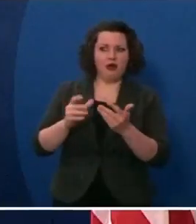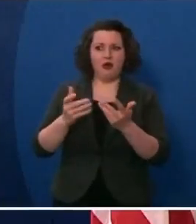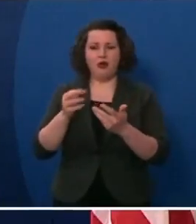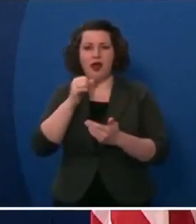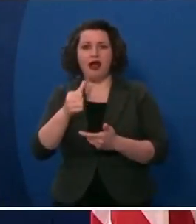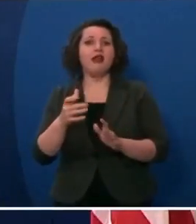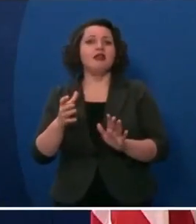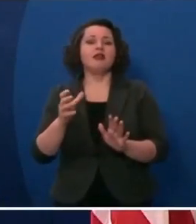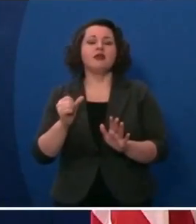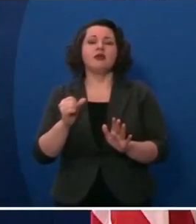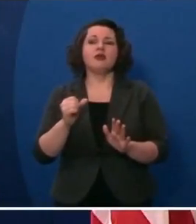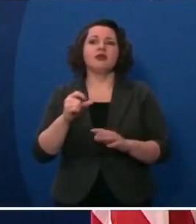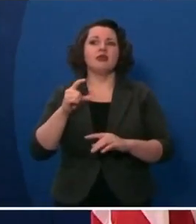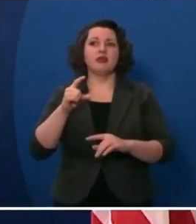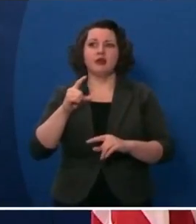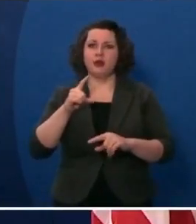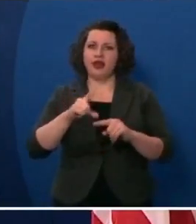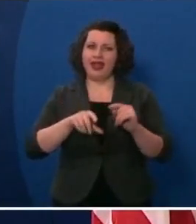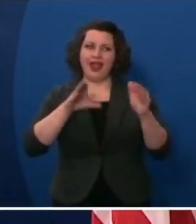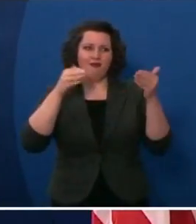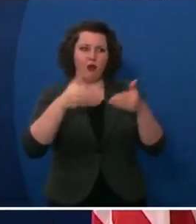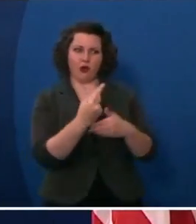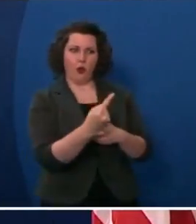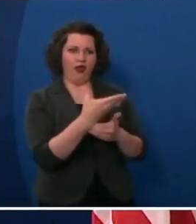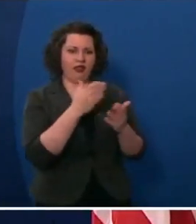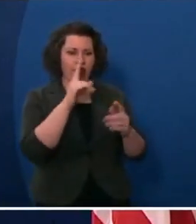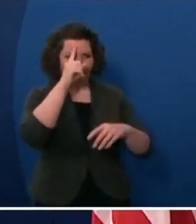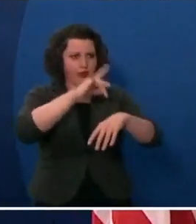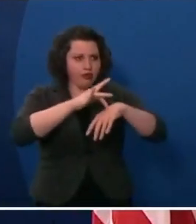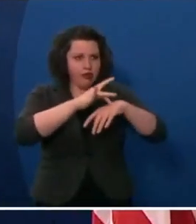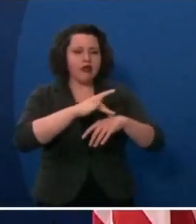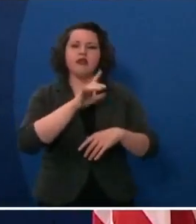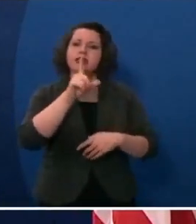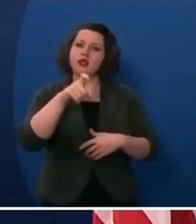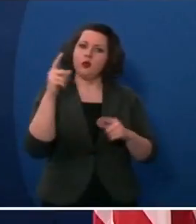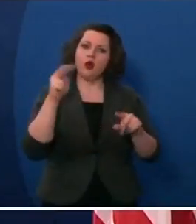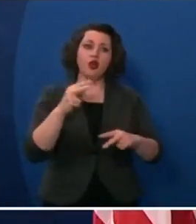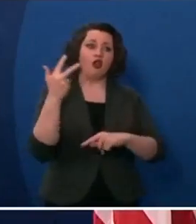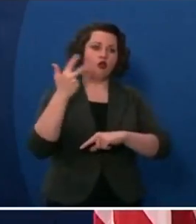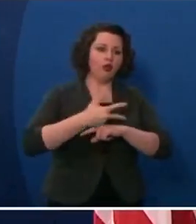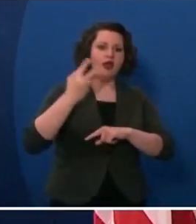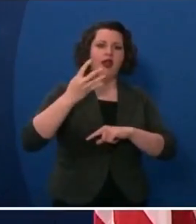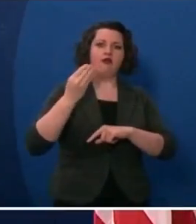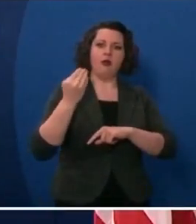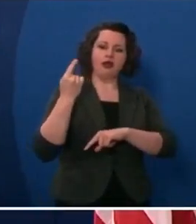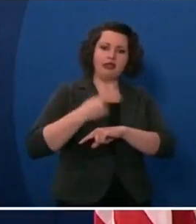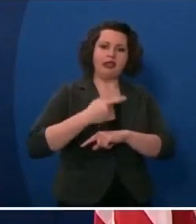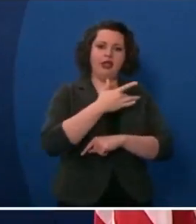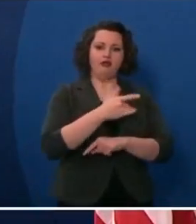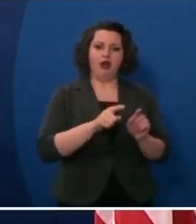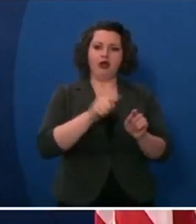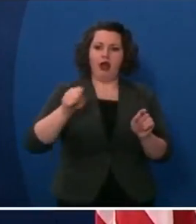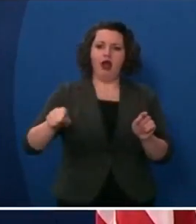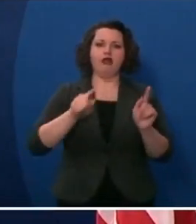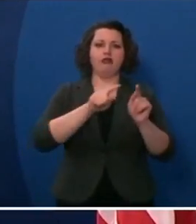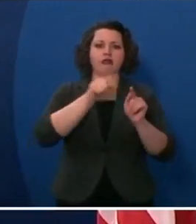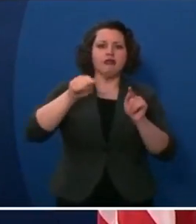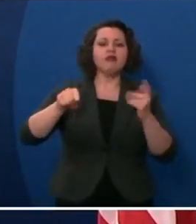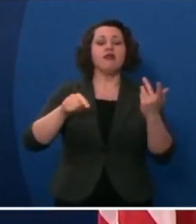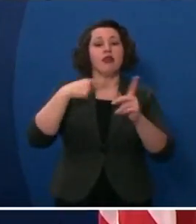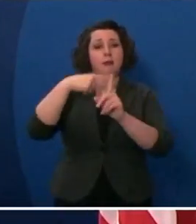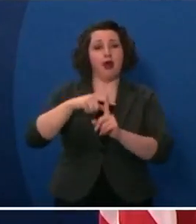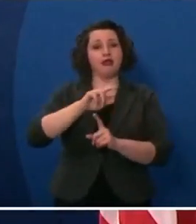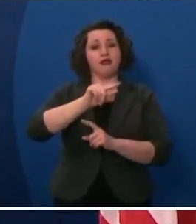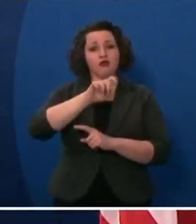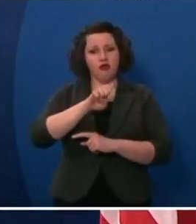You just can't focus on one thing. We need to look at three-day trends. We need to look at 14-day trends. We need to look at the positivity rate. That's continuing